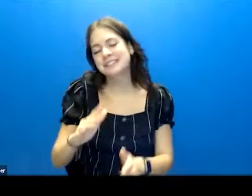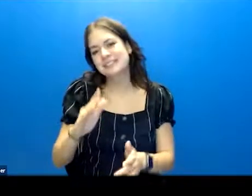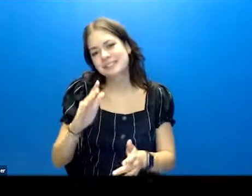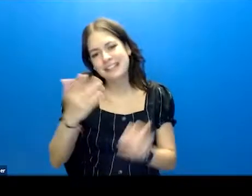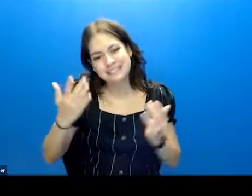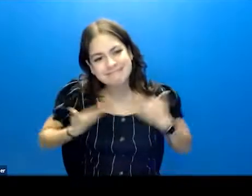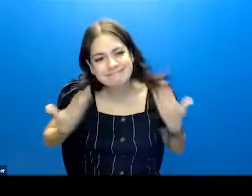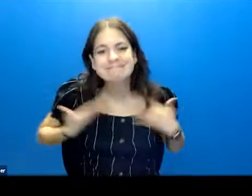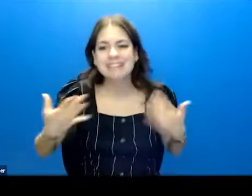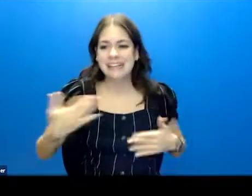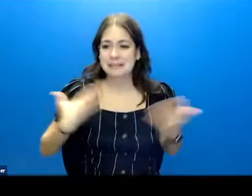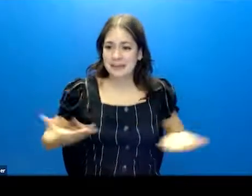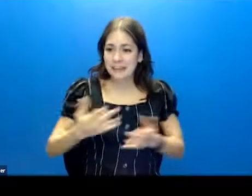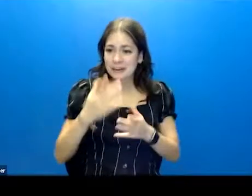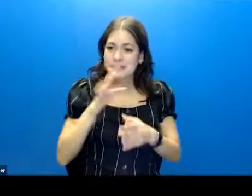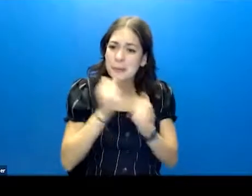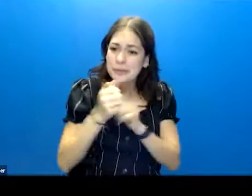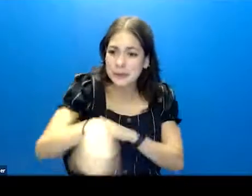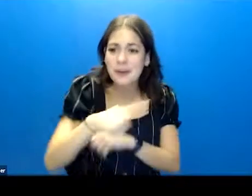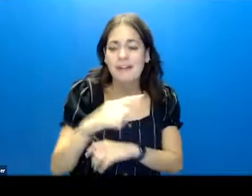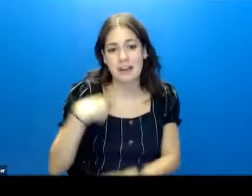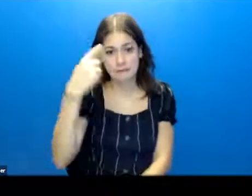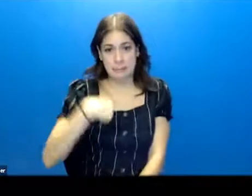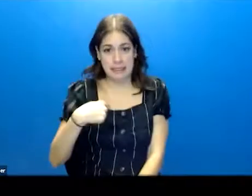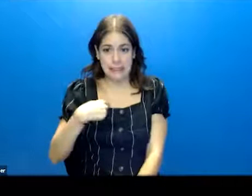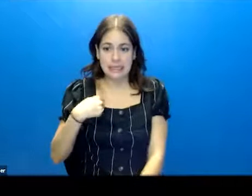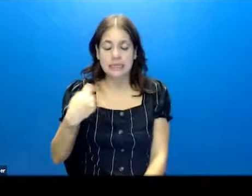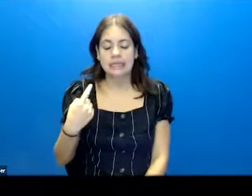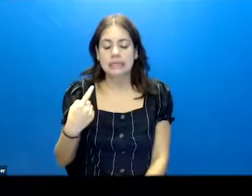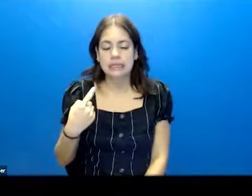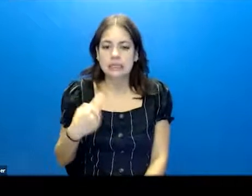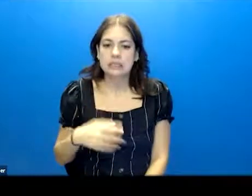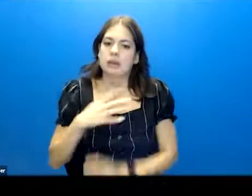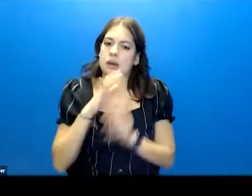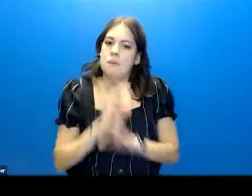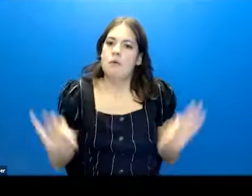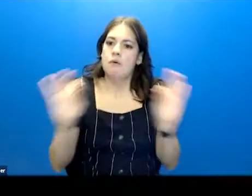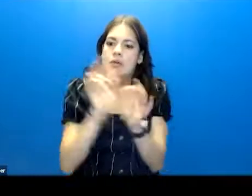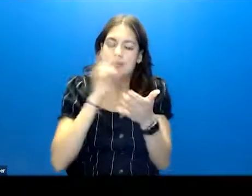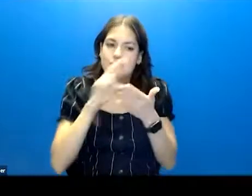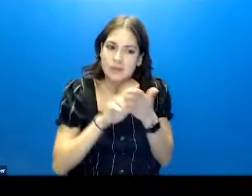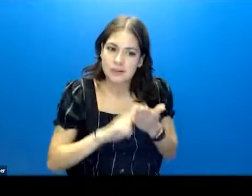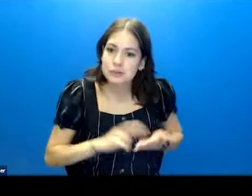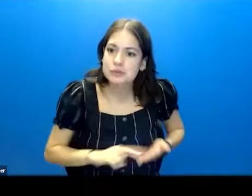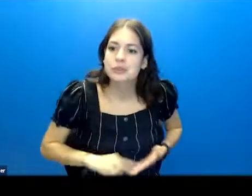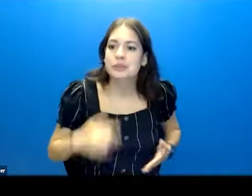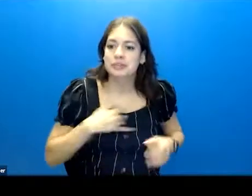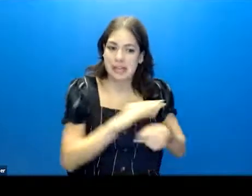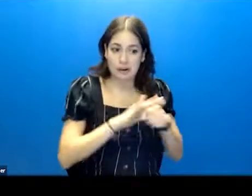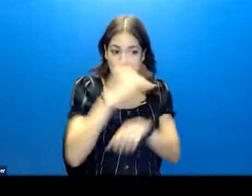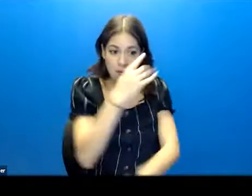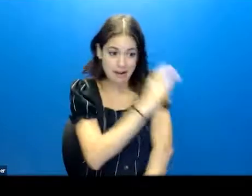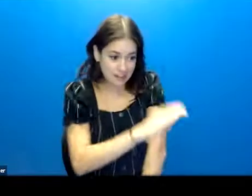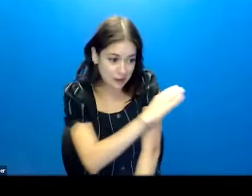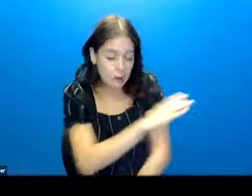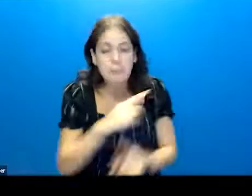pleased to be here and talk with you all about something that for me is an important research area and an important clinical area,